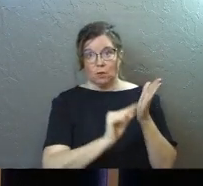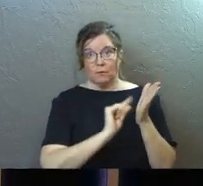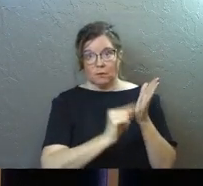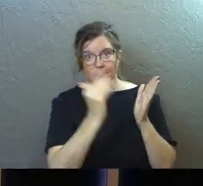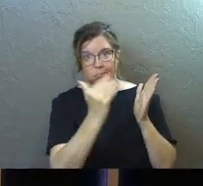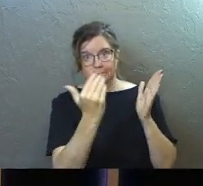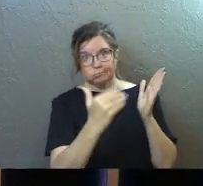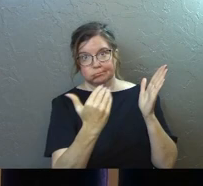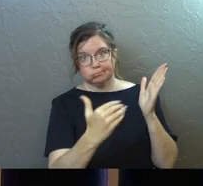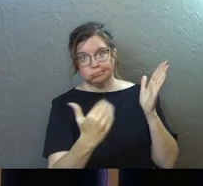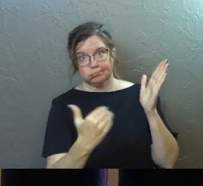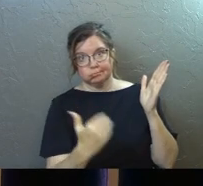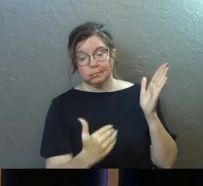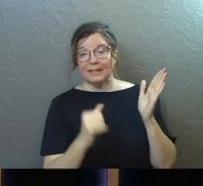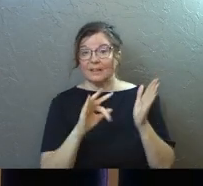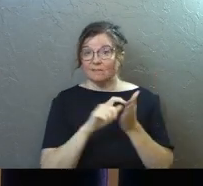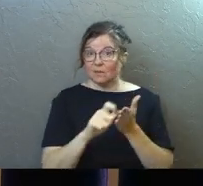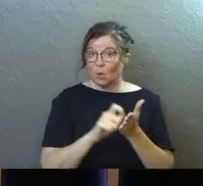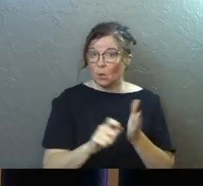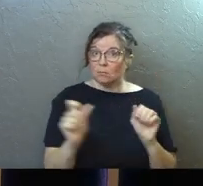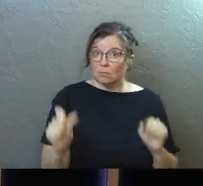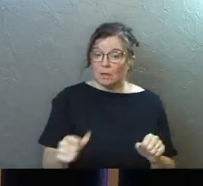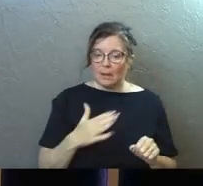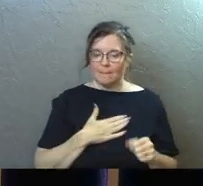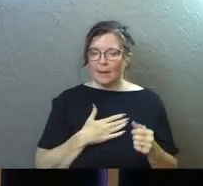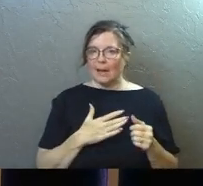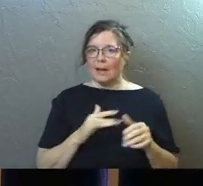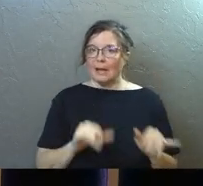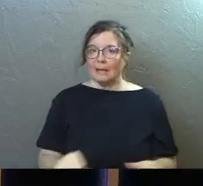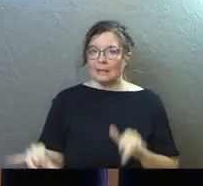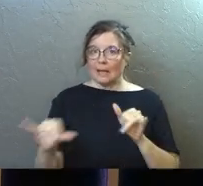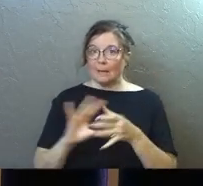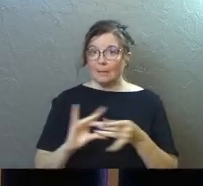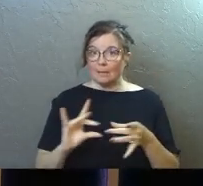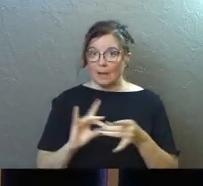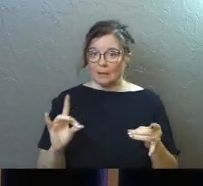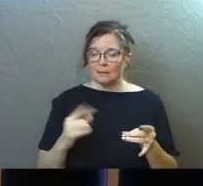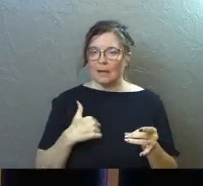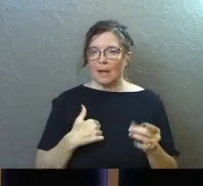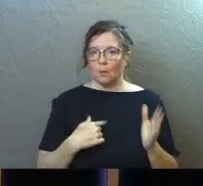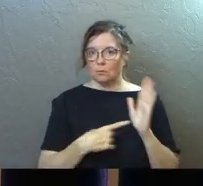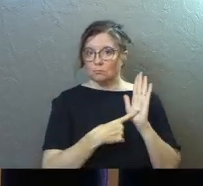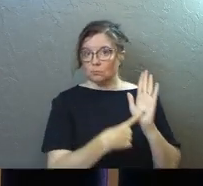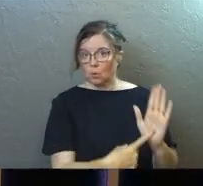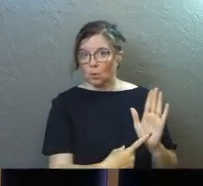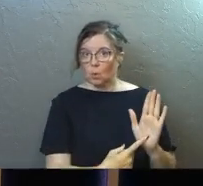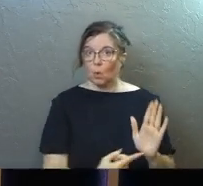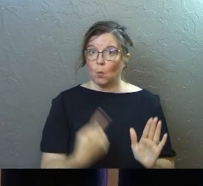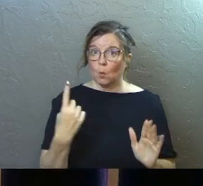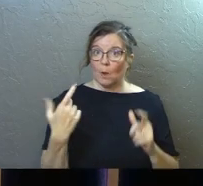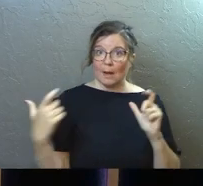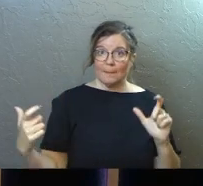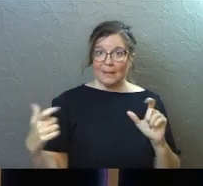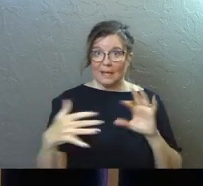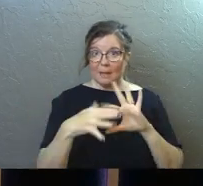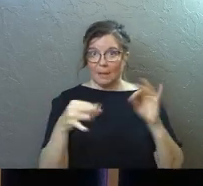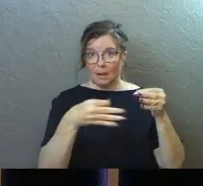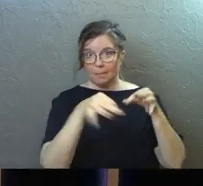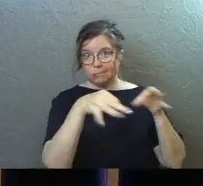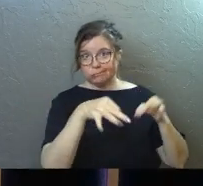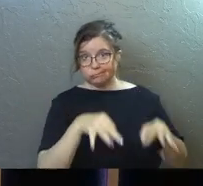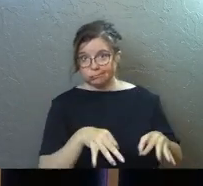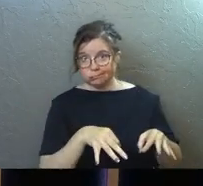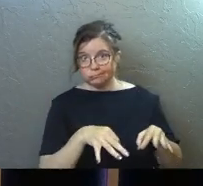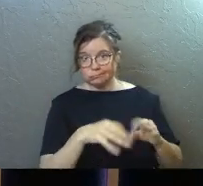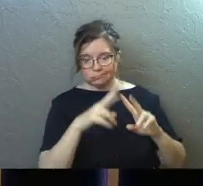a note passage of scripture,